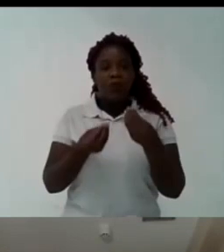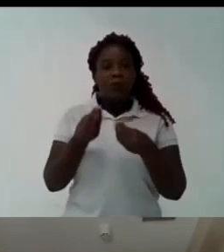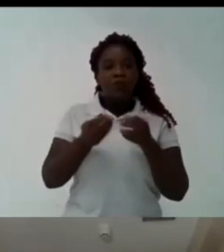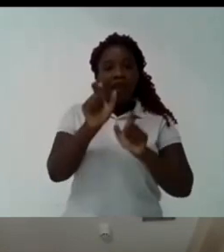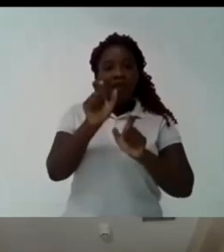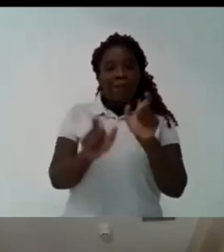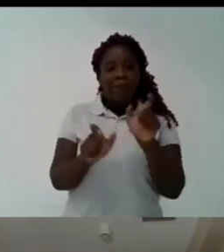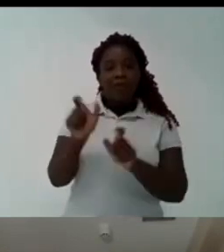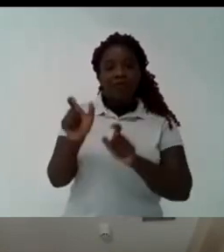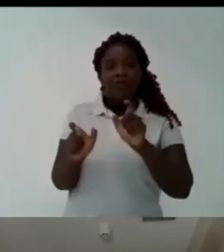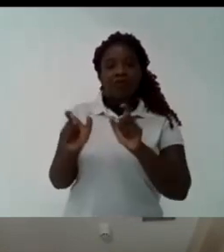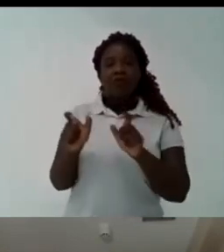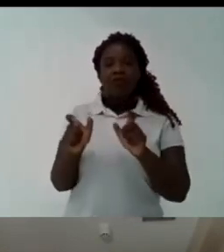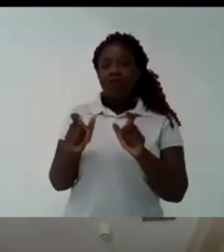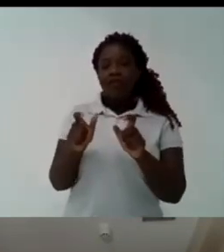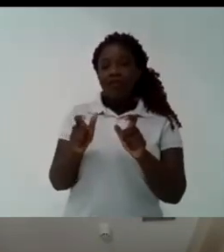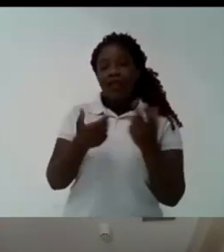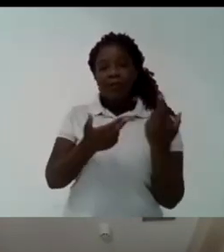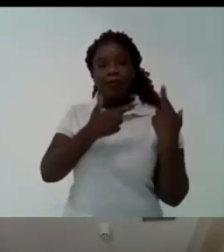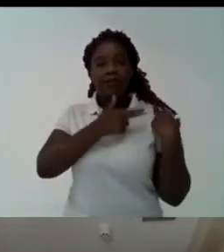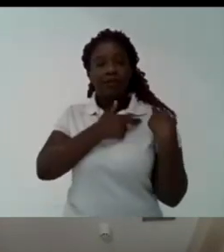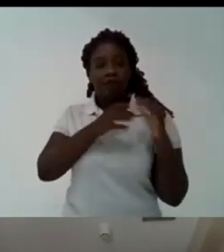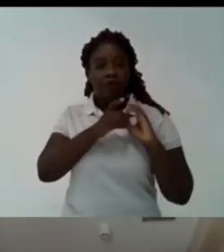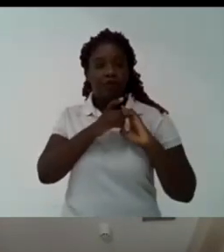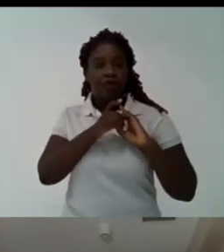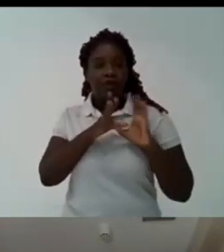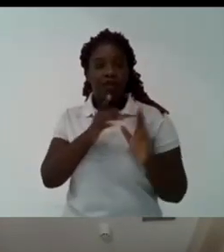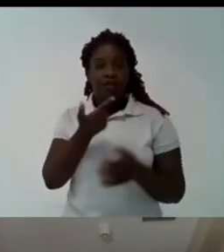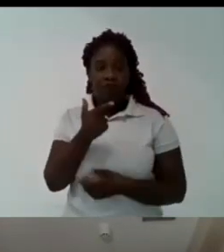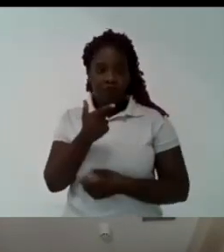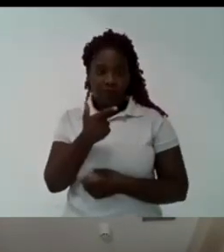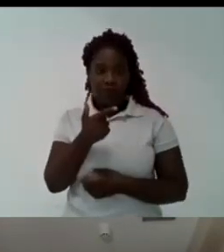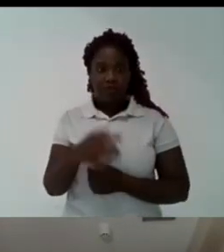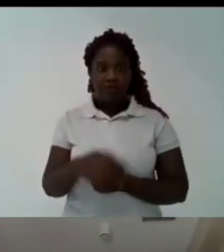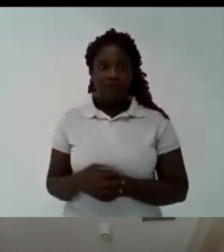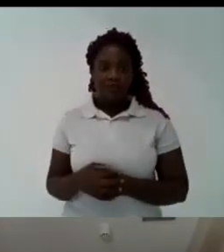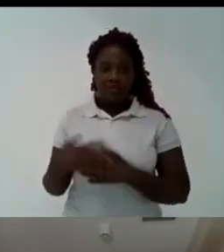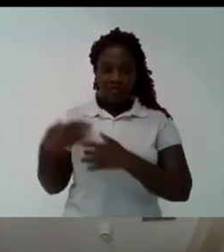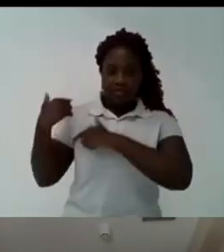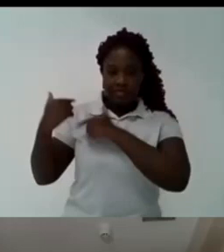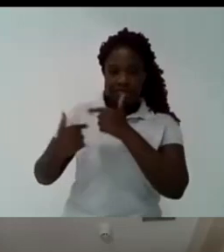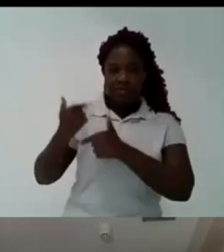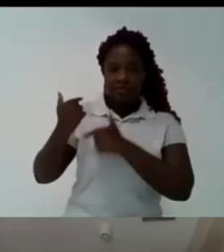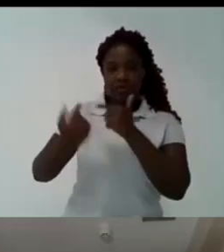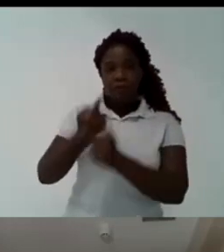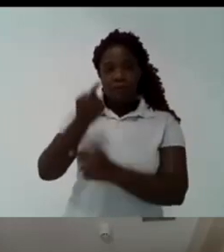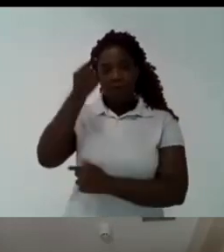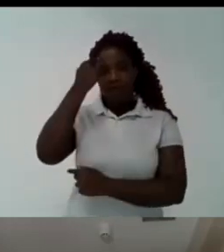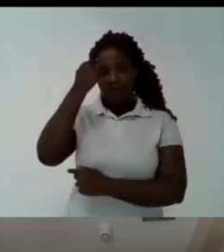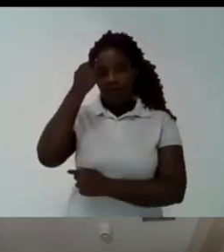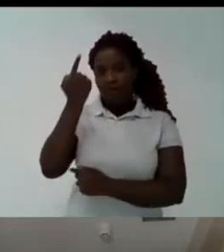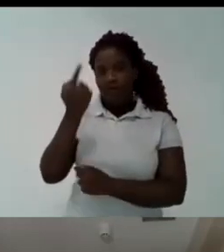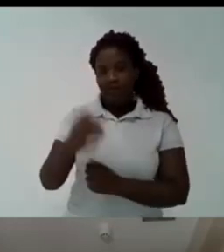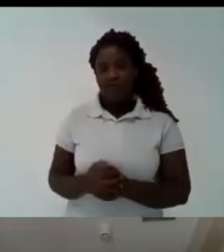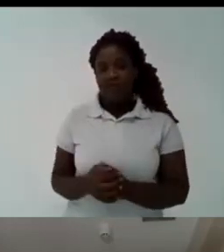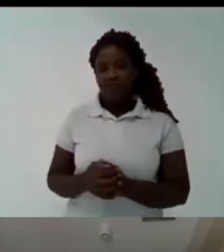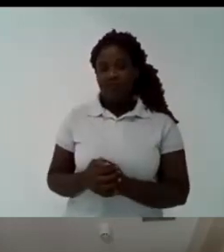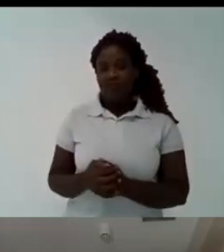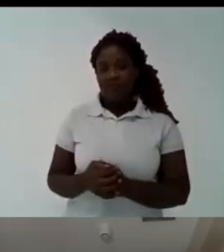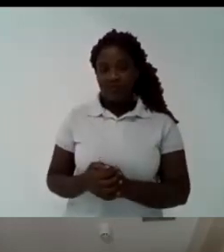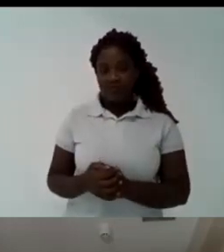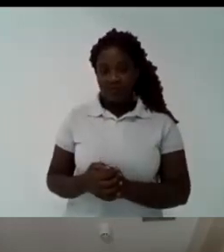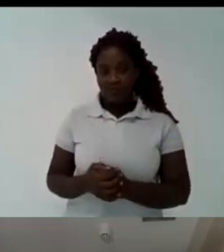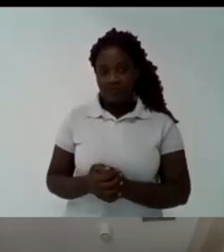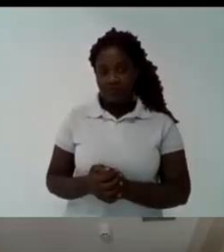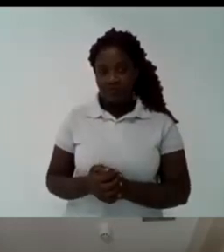to to have people having a commitment with democracy of course the students